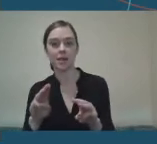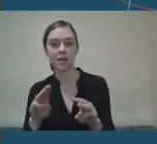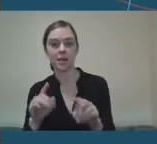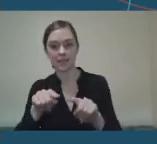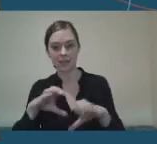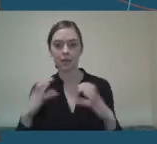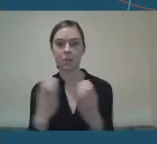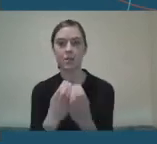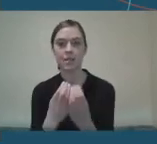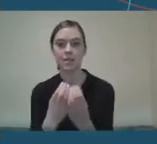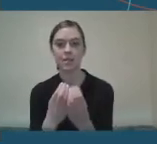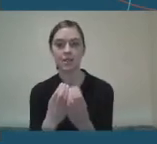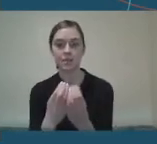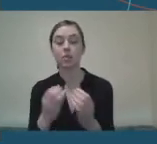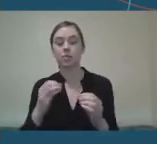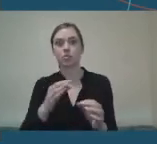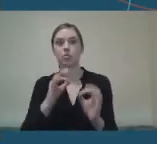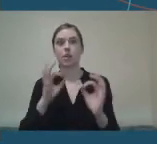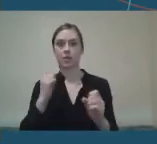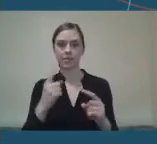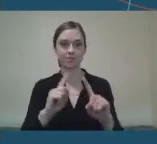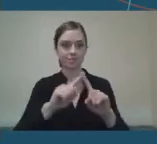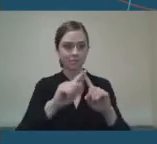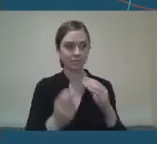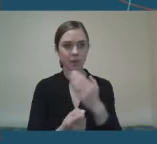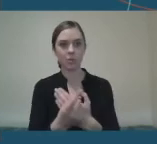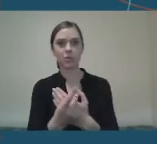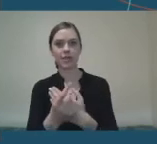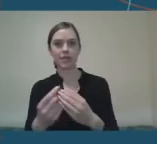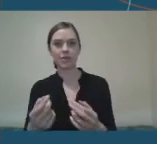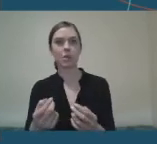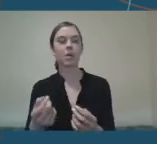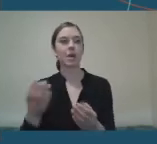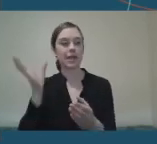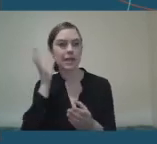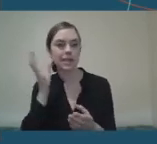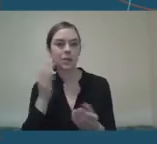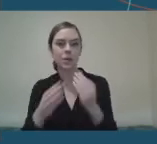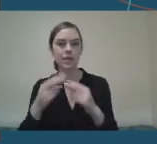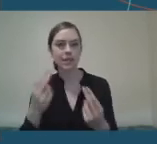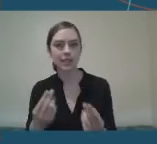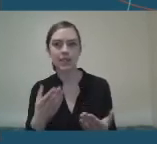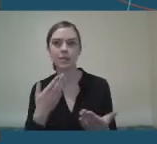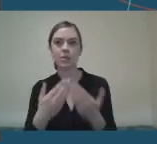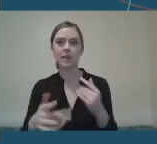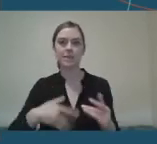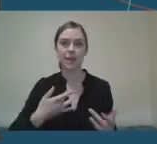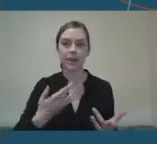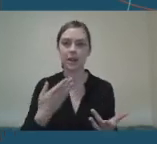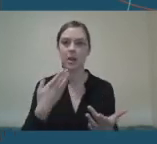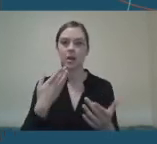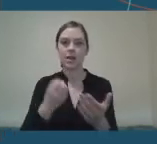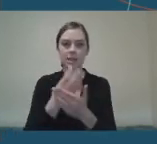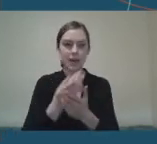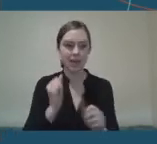and to have all those voices and group of people working together to be able to explain what those challenges were and the